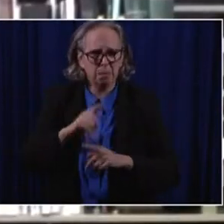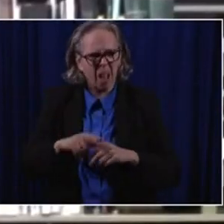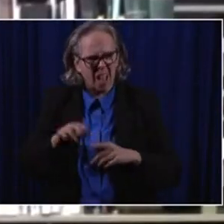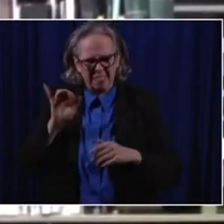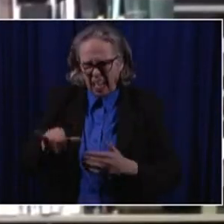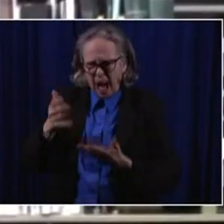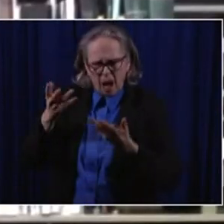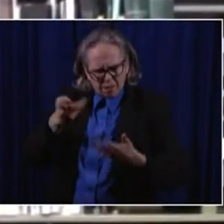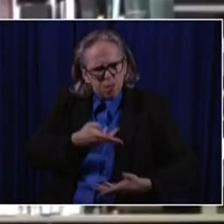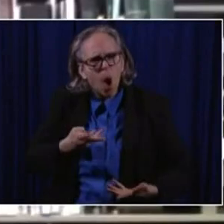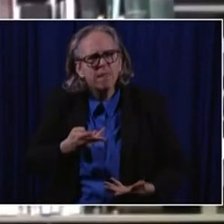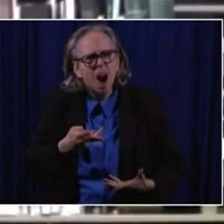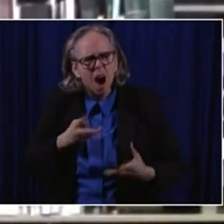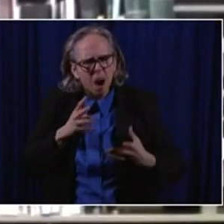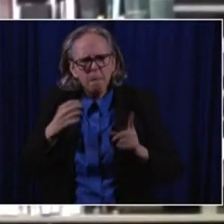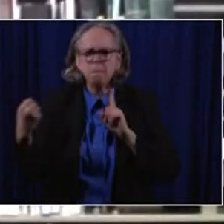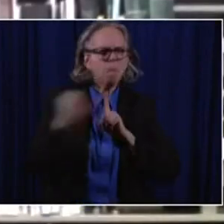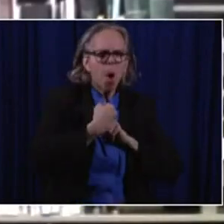we currently are right now.